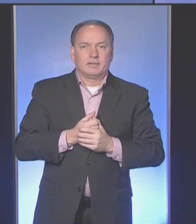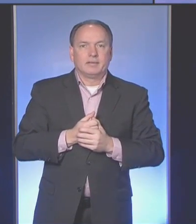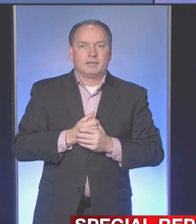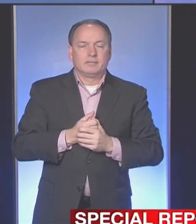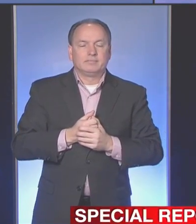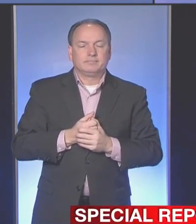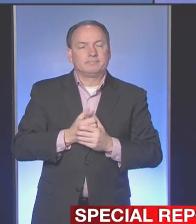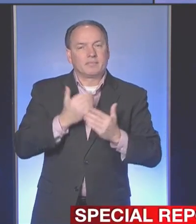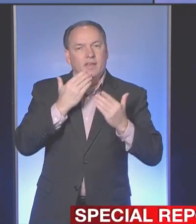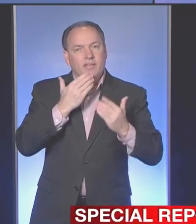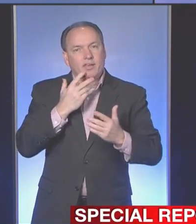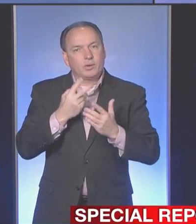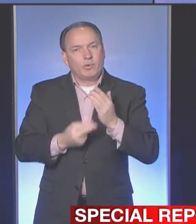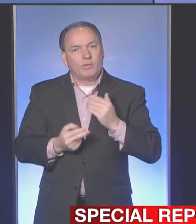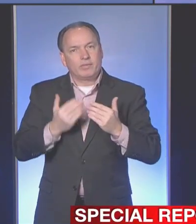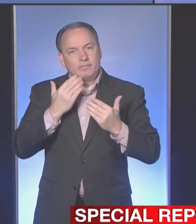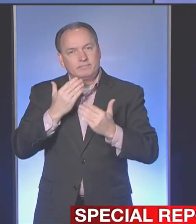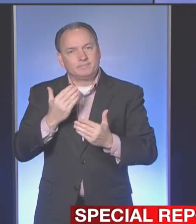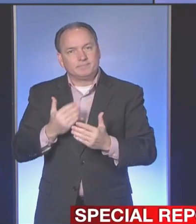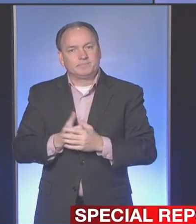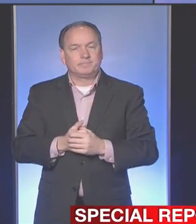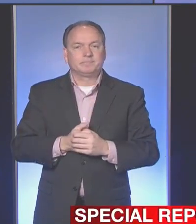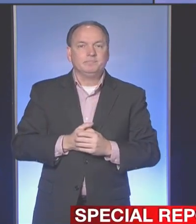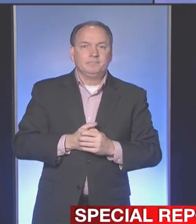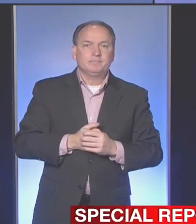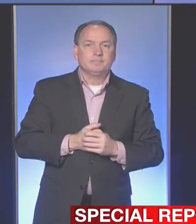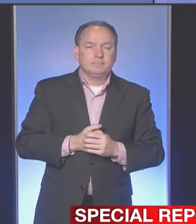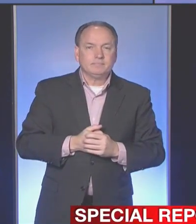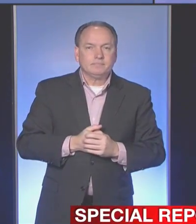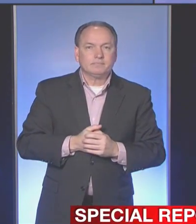Thank you both. Appreciate it. Thank you.